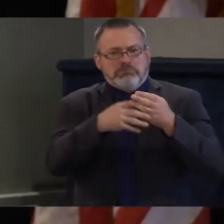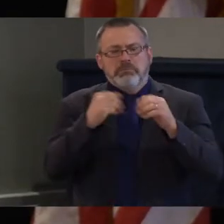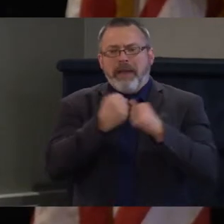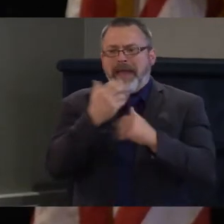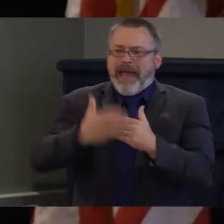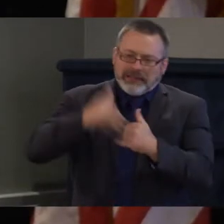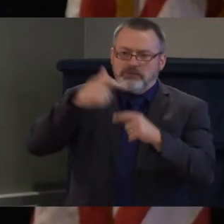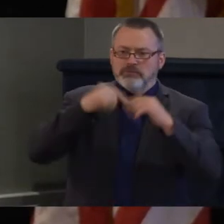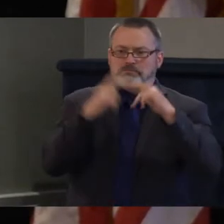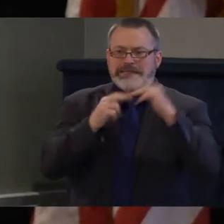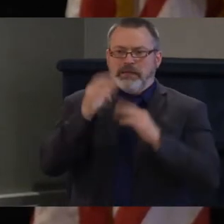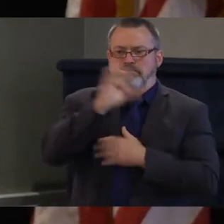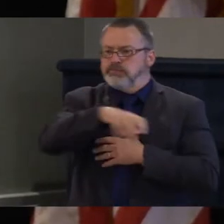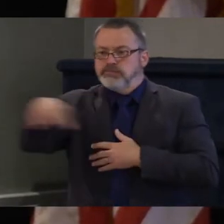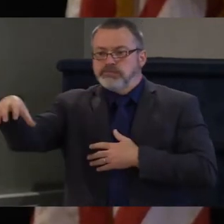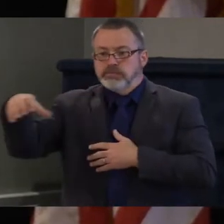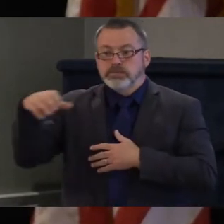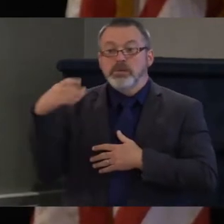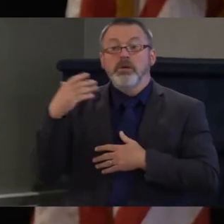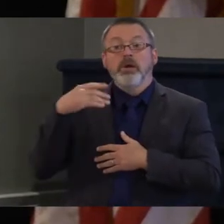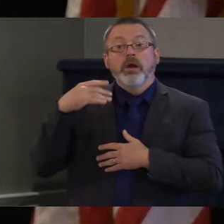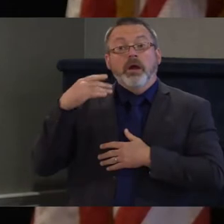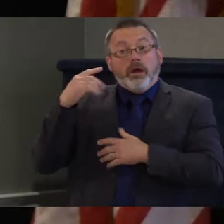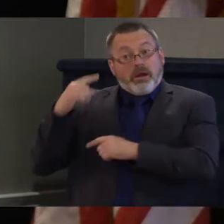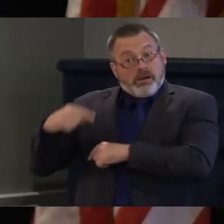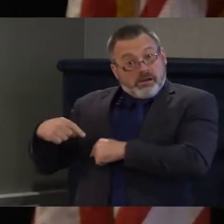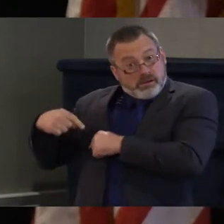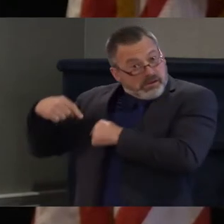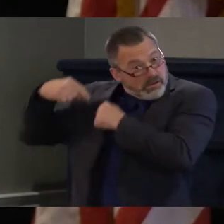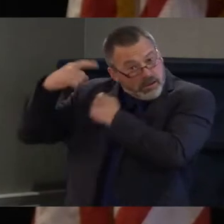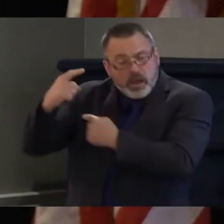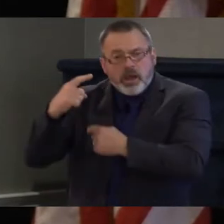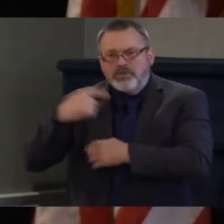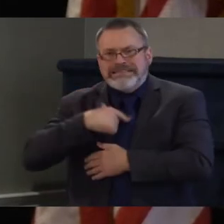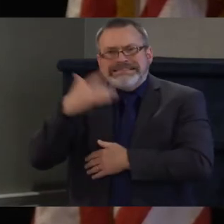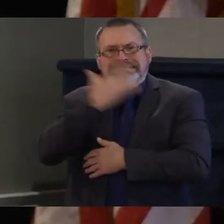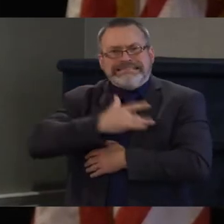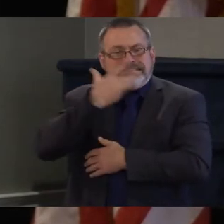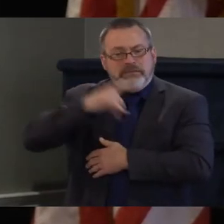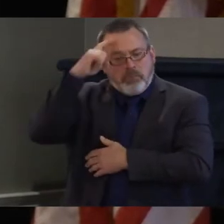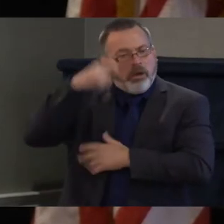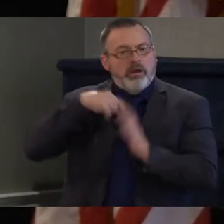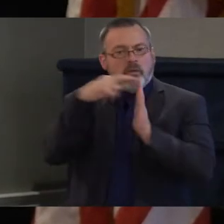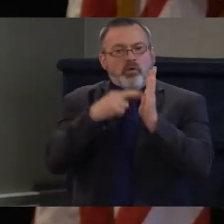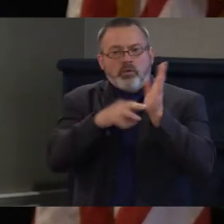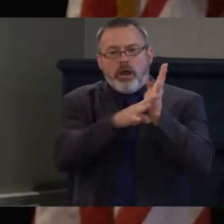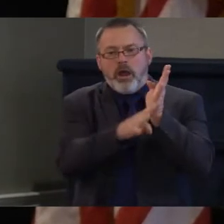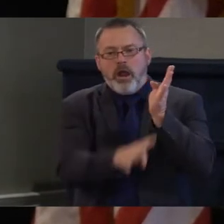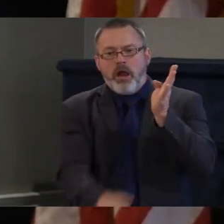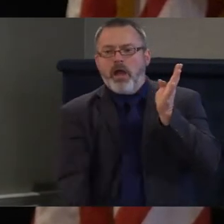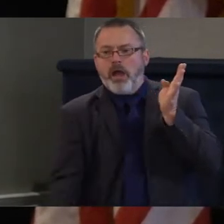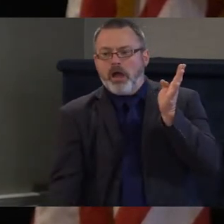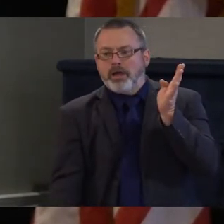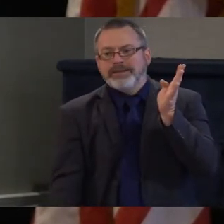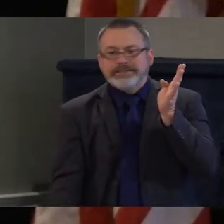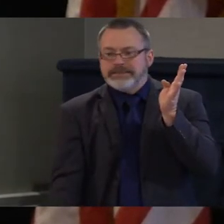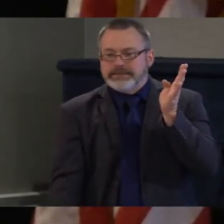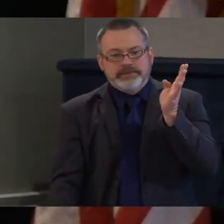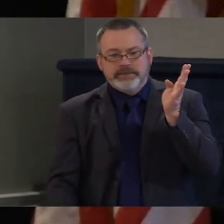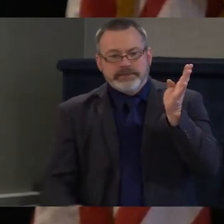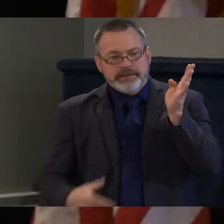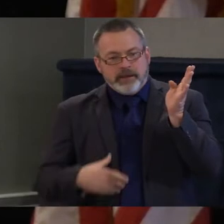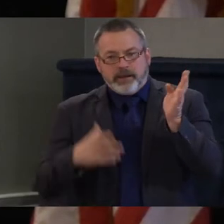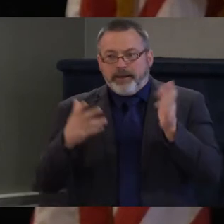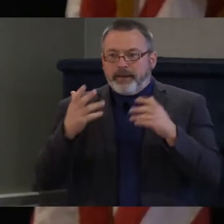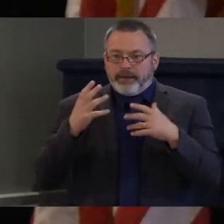policies initiated by our legislature. They make it so it's harder and more expensive to build here. When